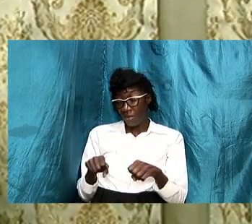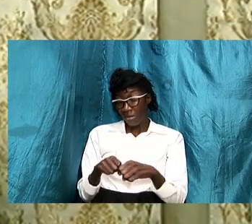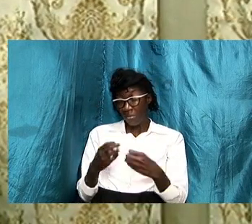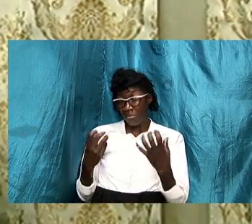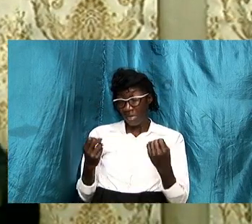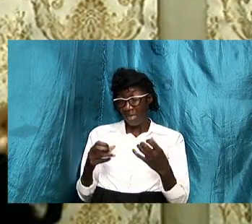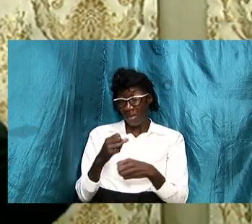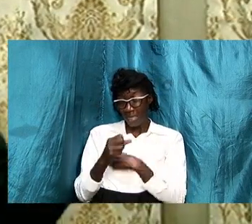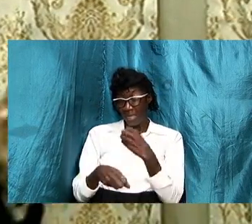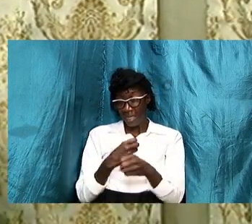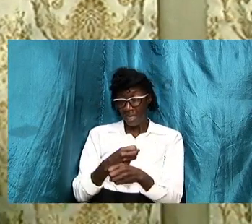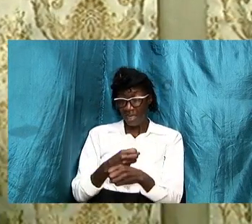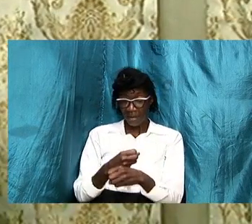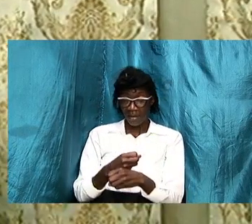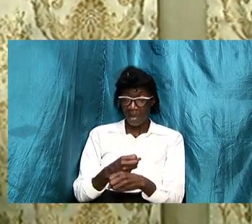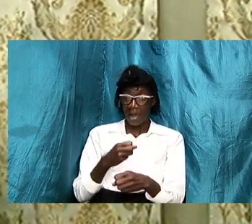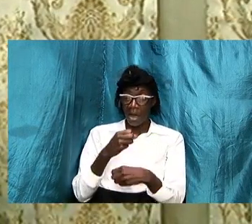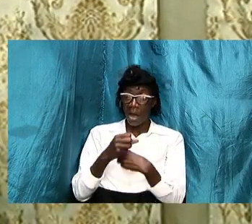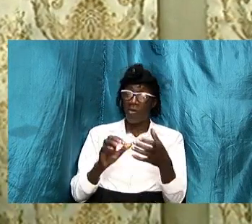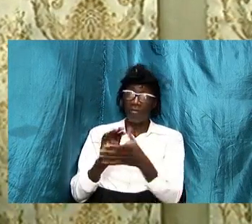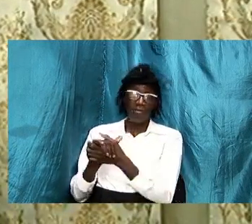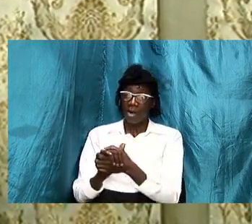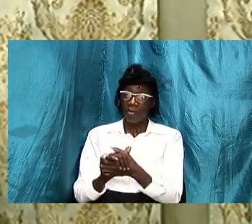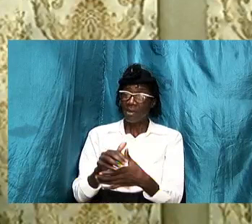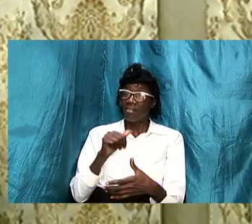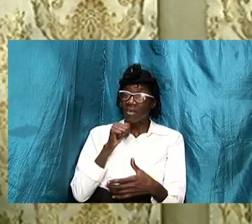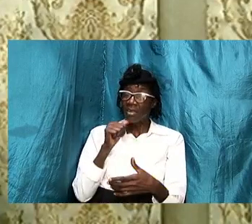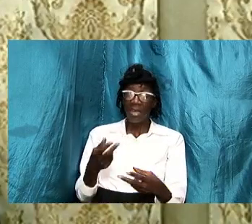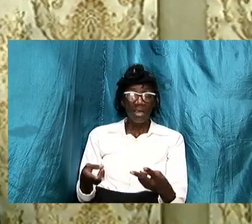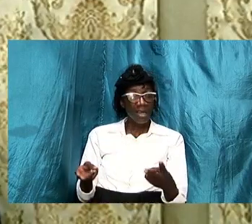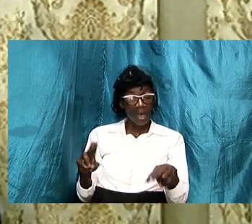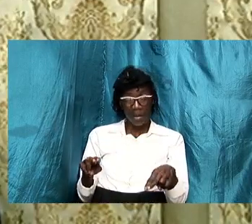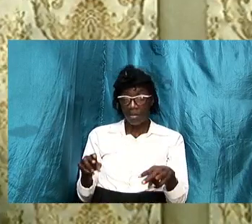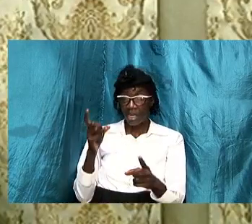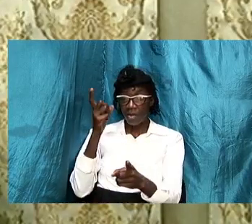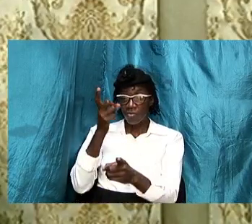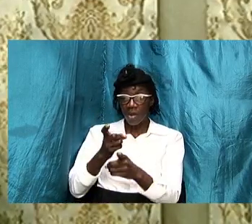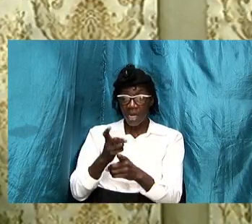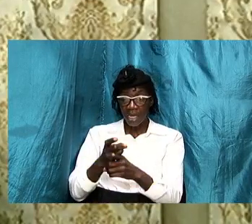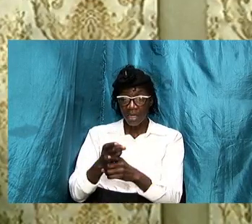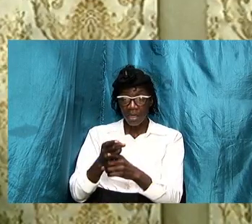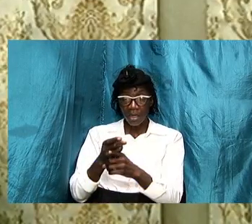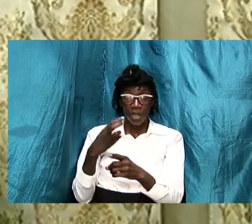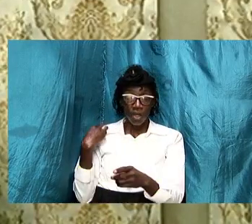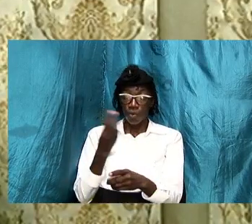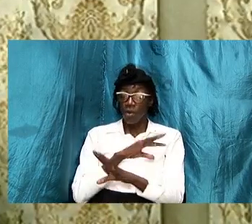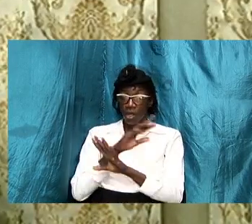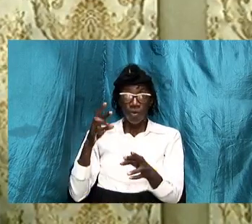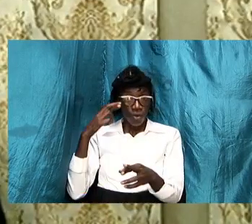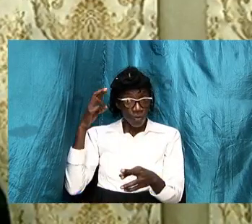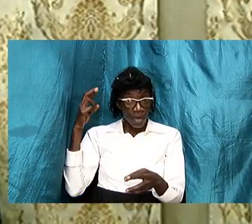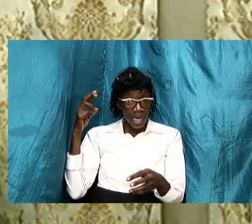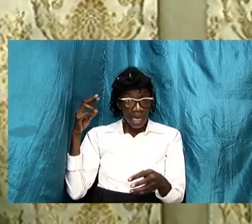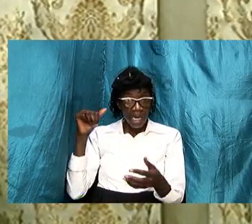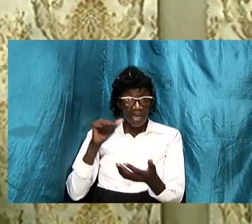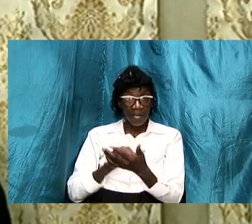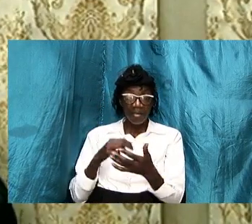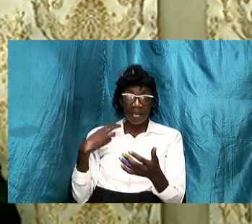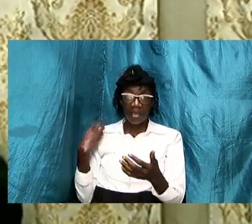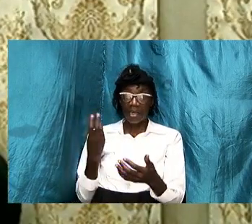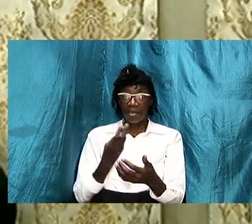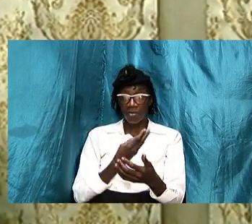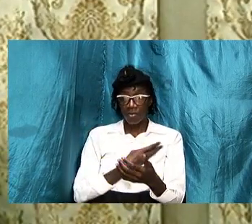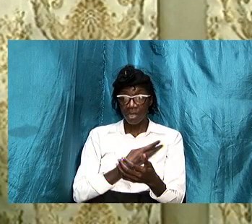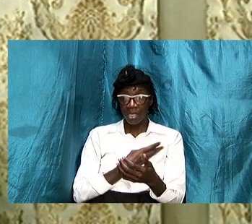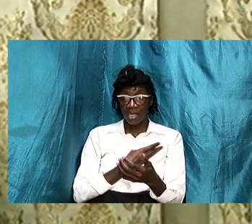just tumbling and it's just not happening and we're not realizing that we and since we're talking about the ladies